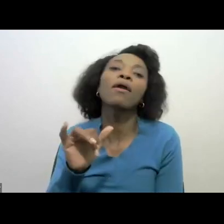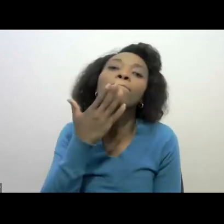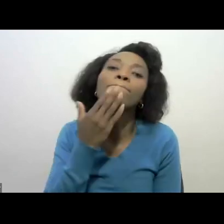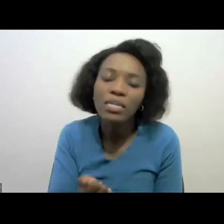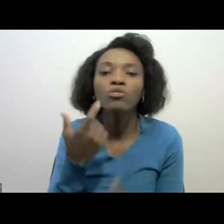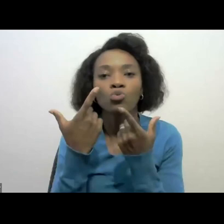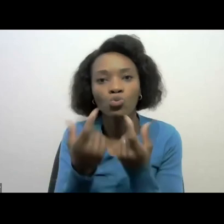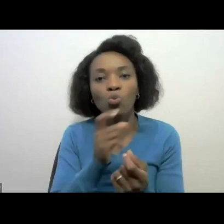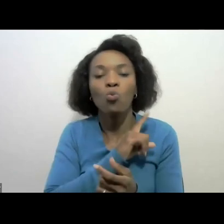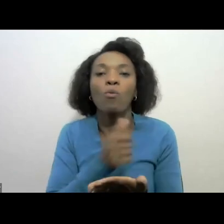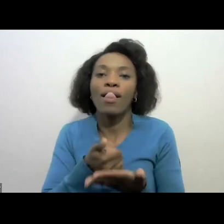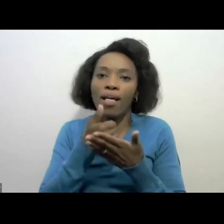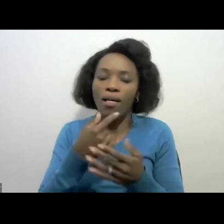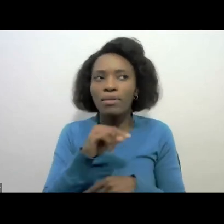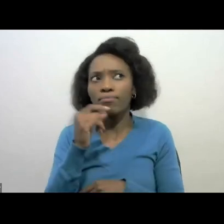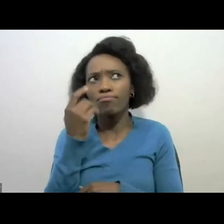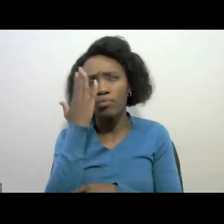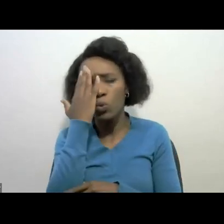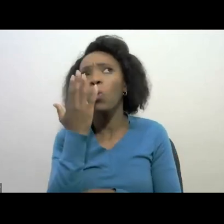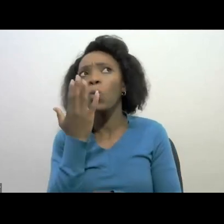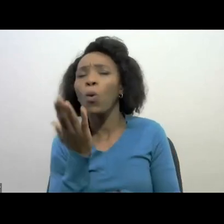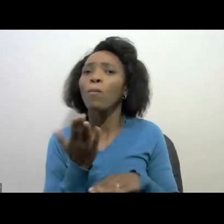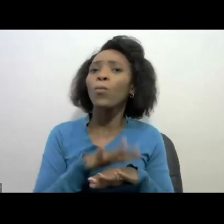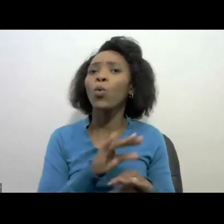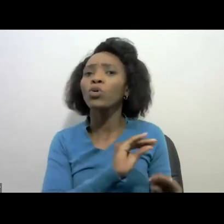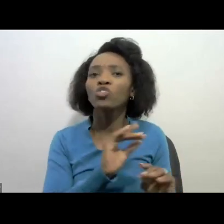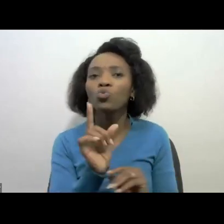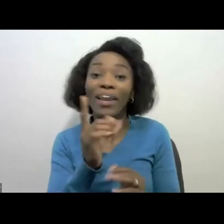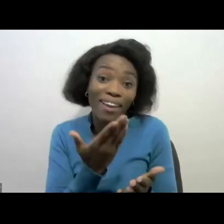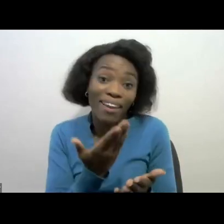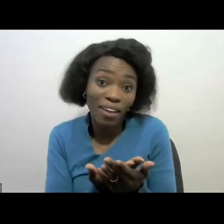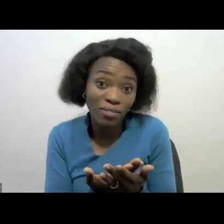us to give us an idea of what else can we educate you on.